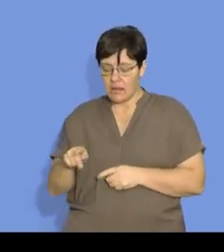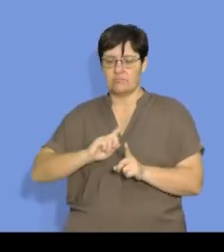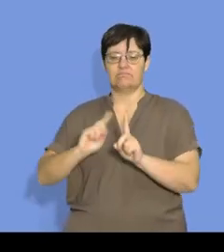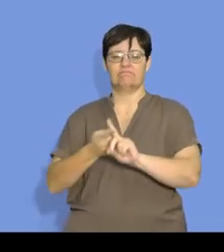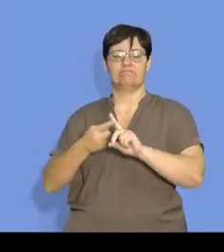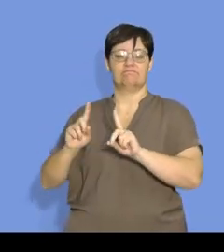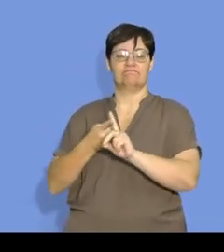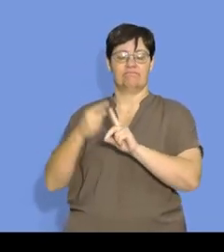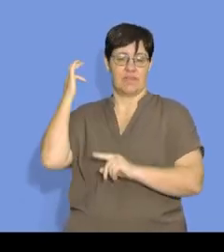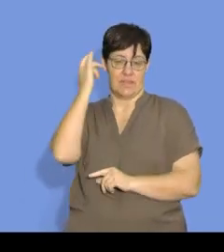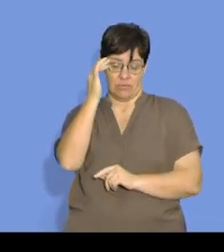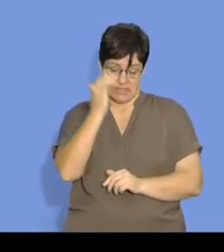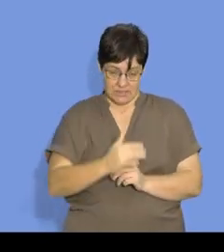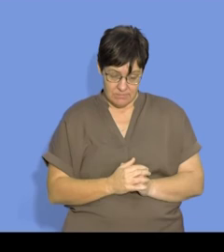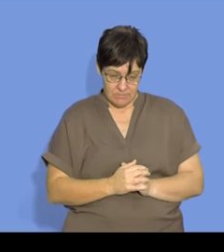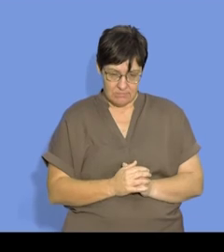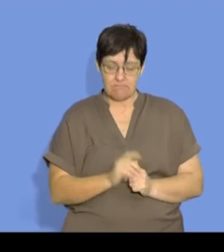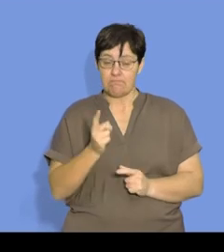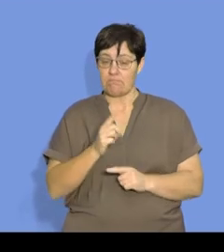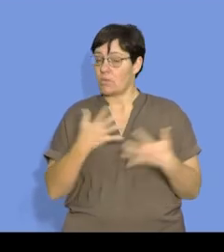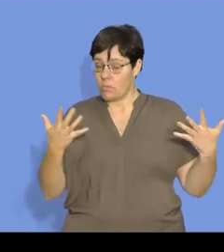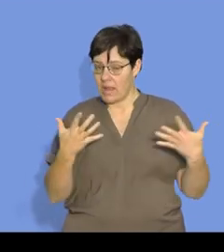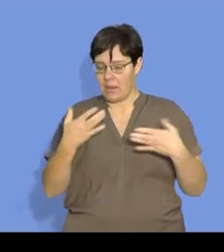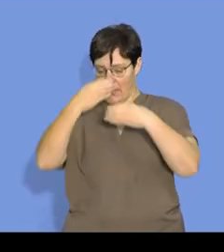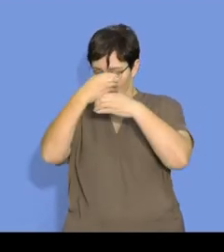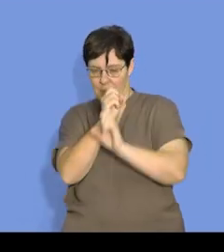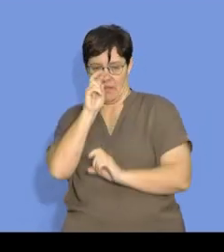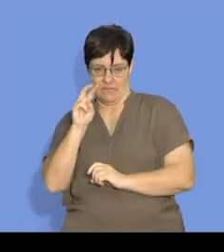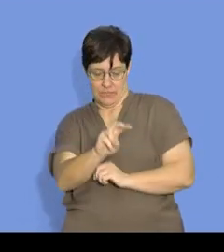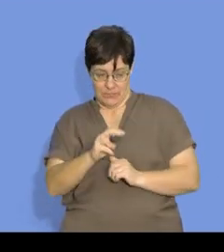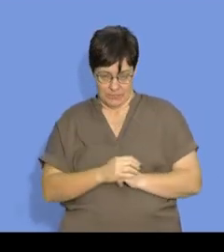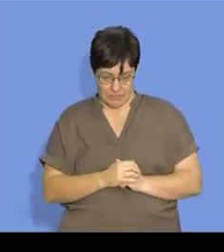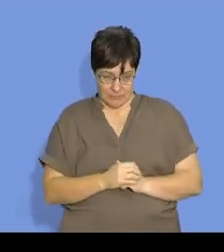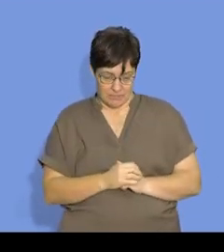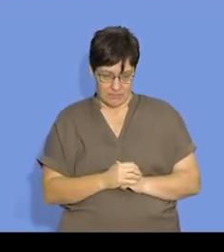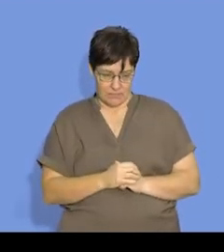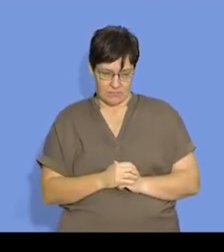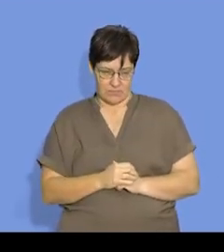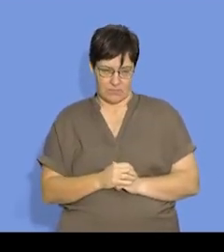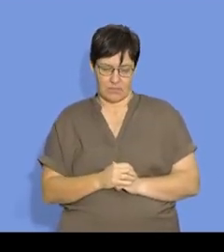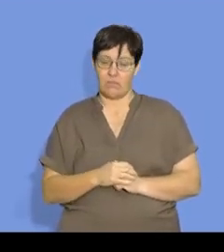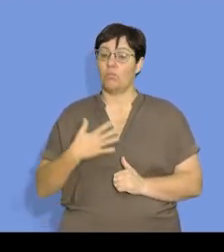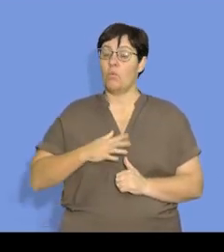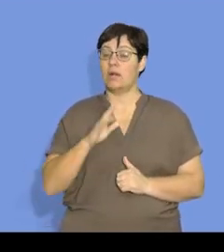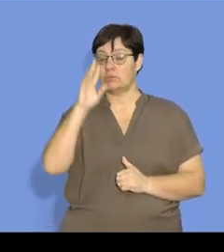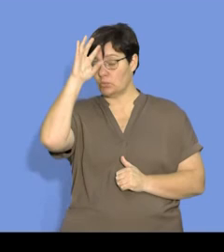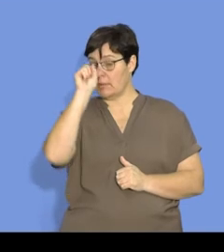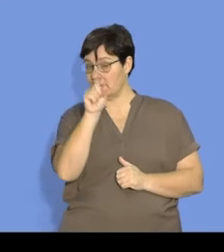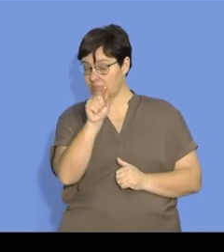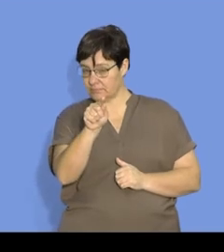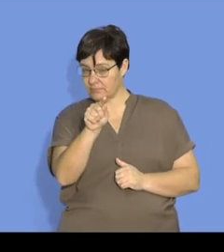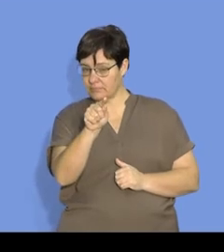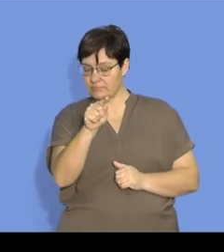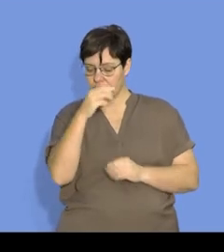to the collision theory on a microscopic view. So I just want to remind you that